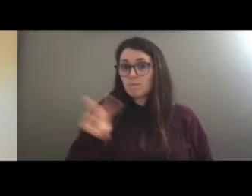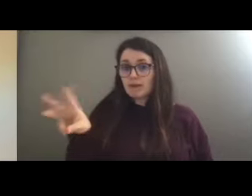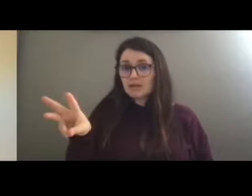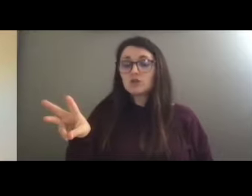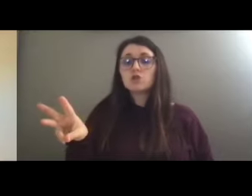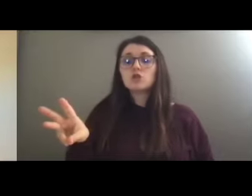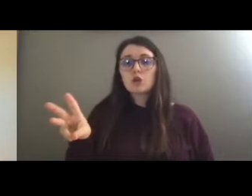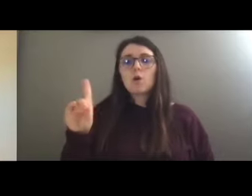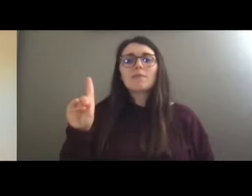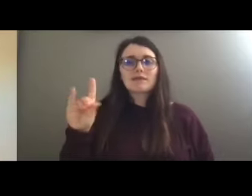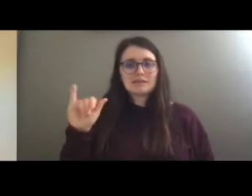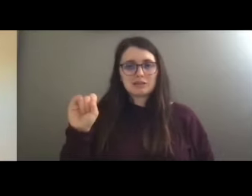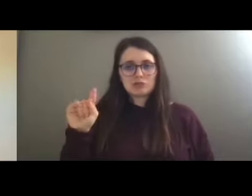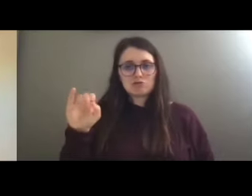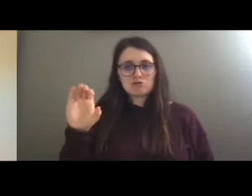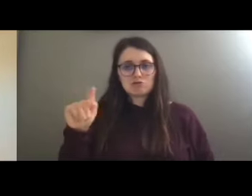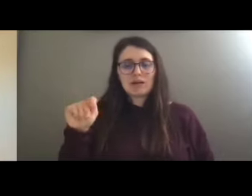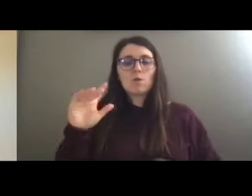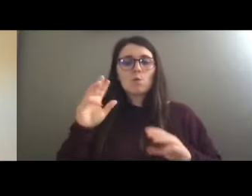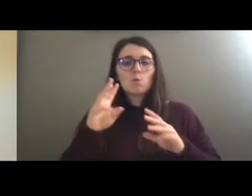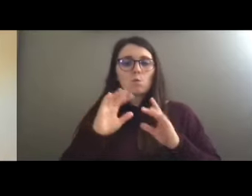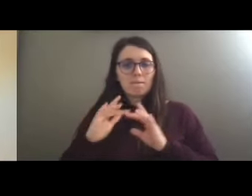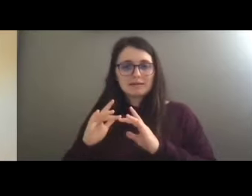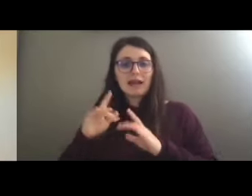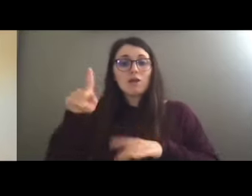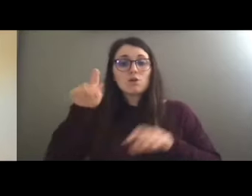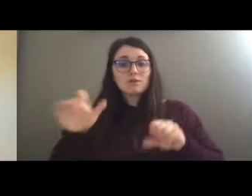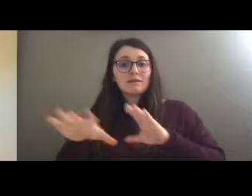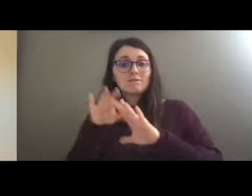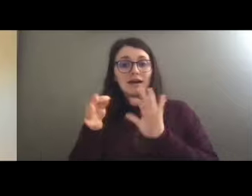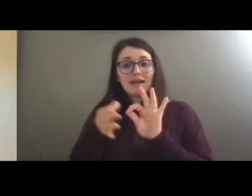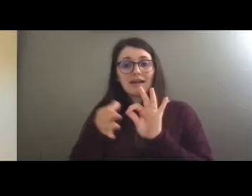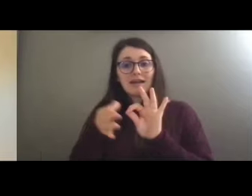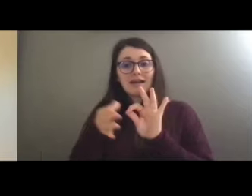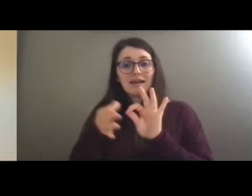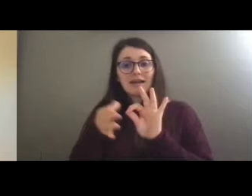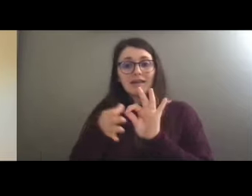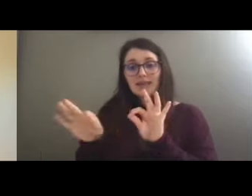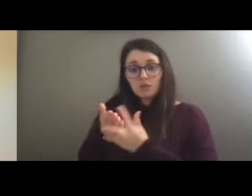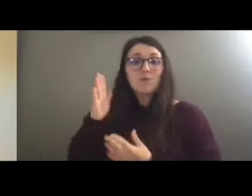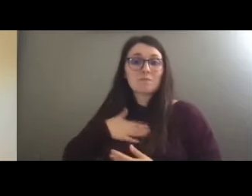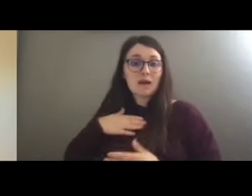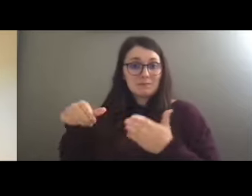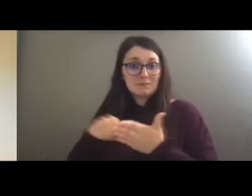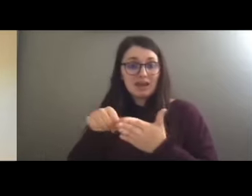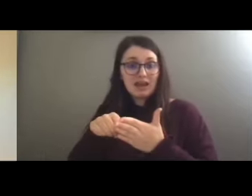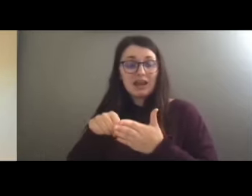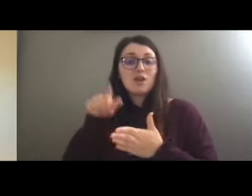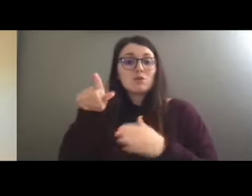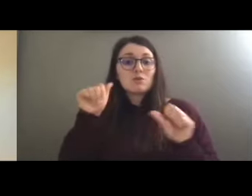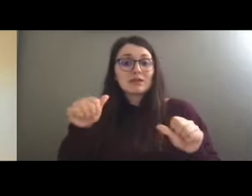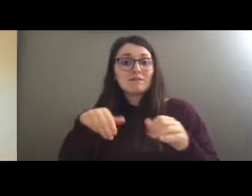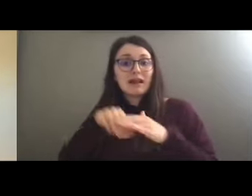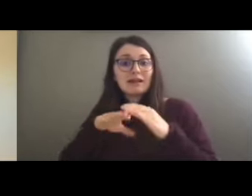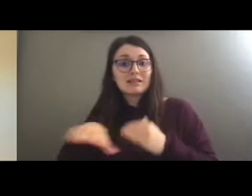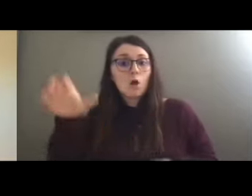district's website. So you can find a link to Sora there that will give you access to audio books. If you're going on